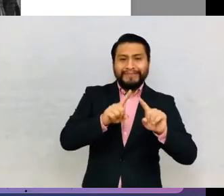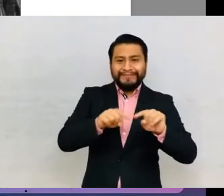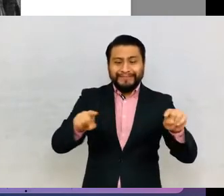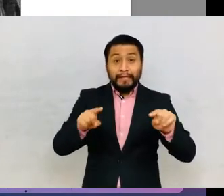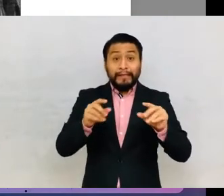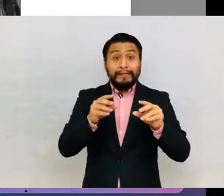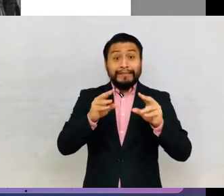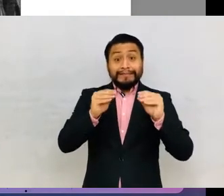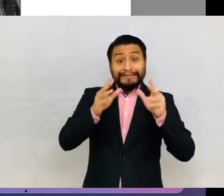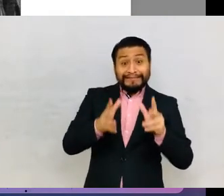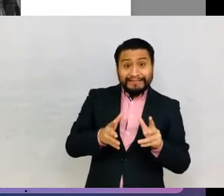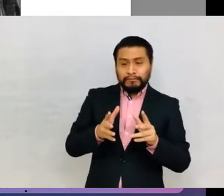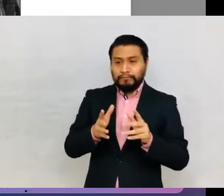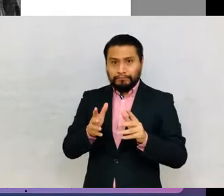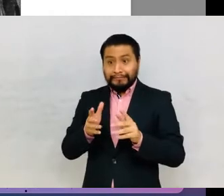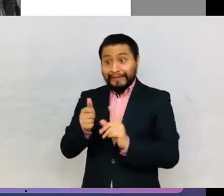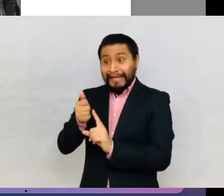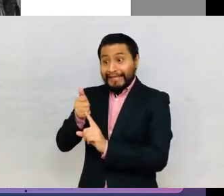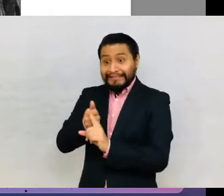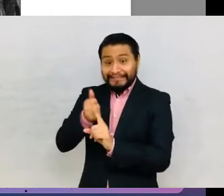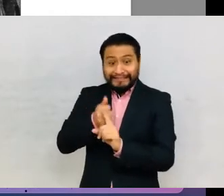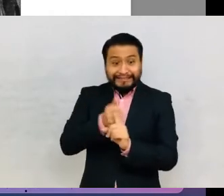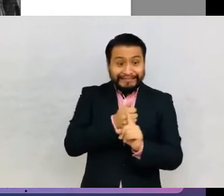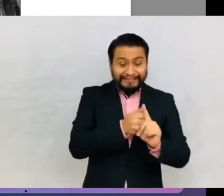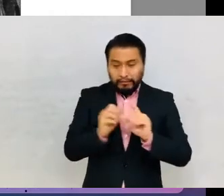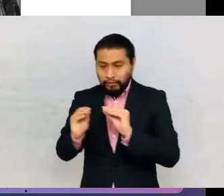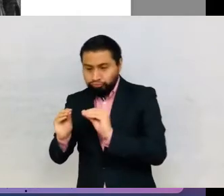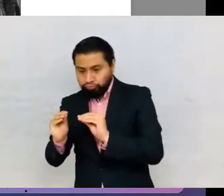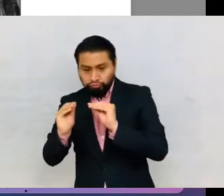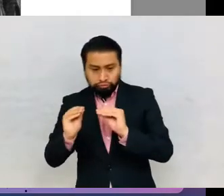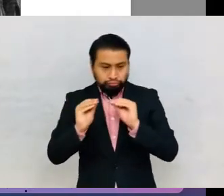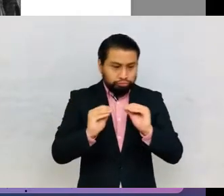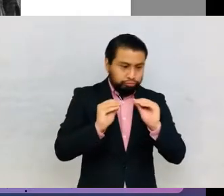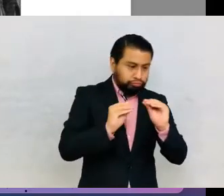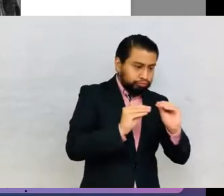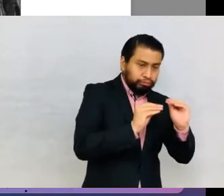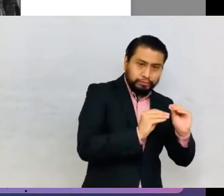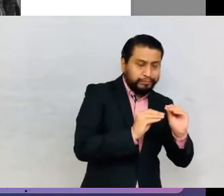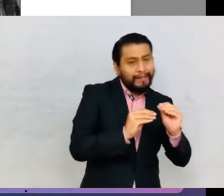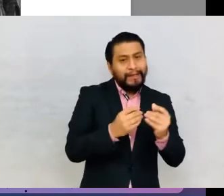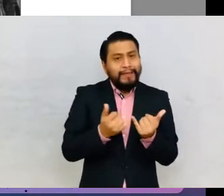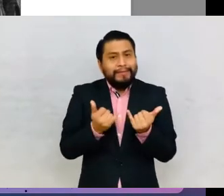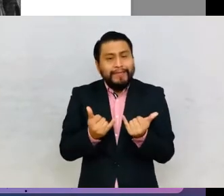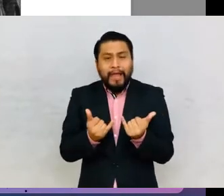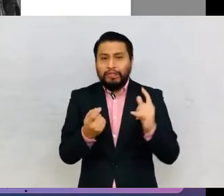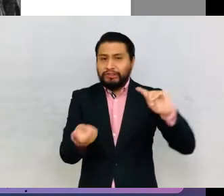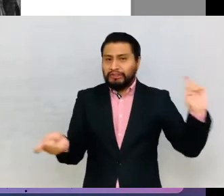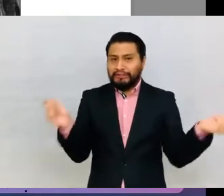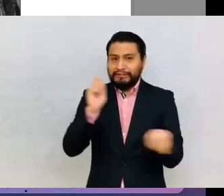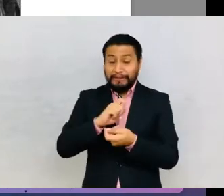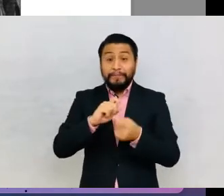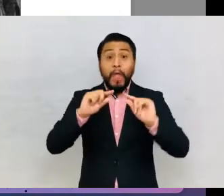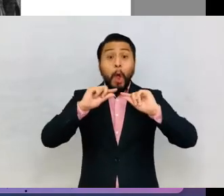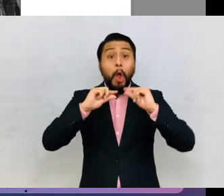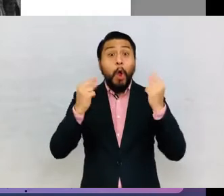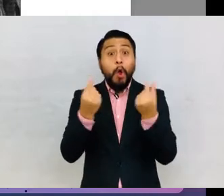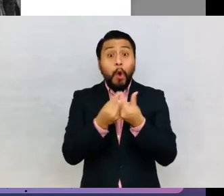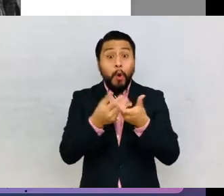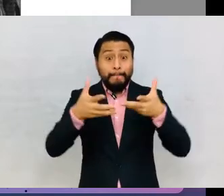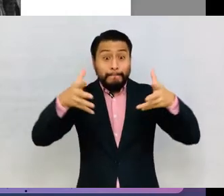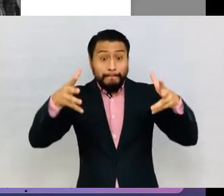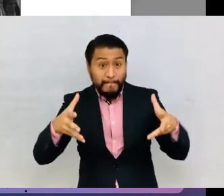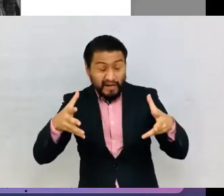attended to them one by one. With the new simultaneous frontal teaching, the teacher taught a whole group